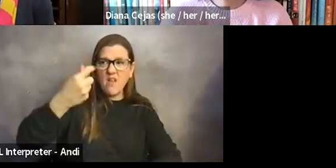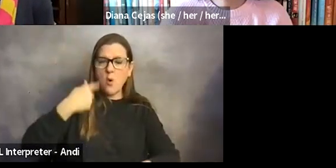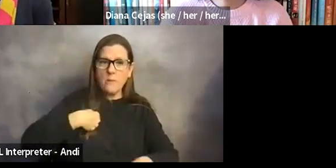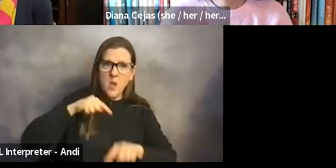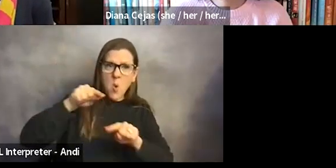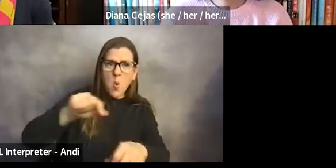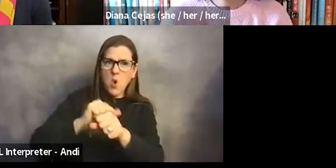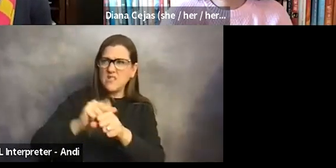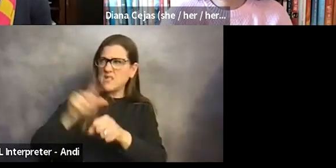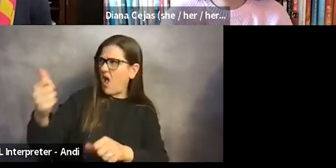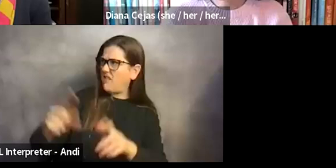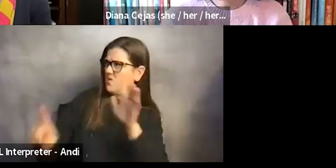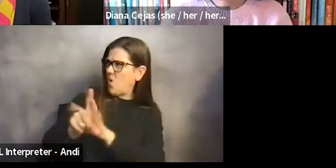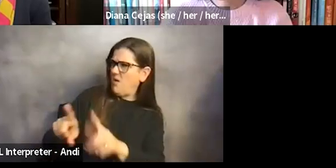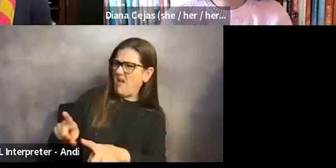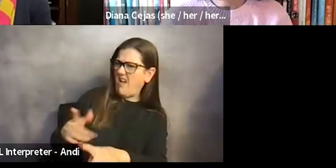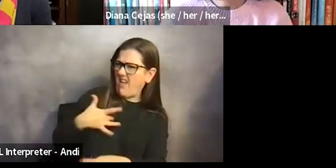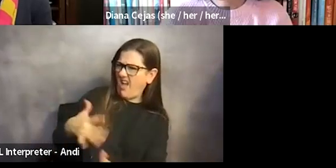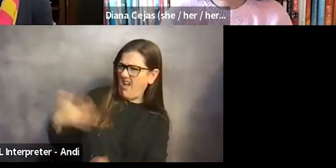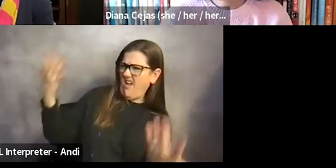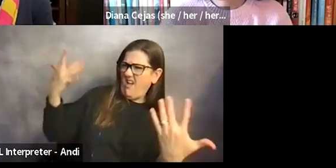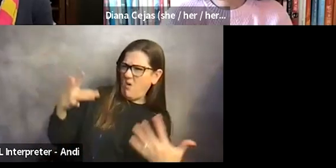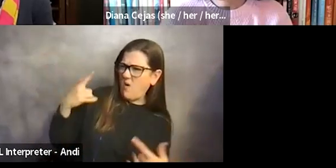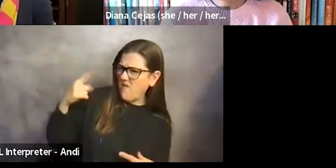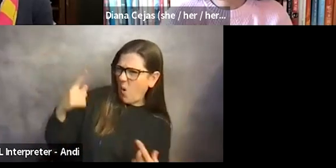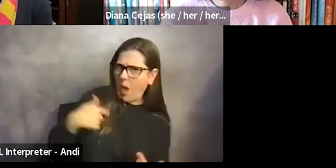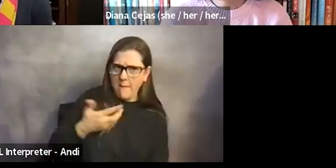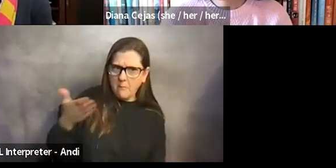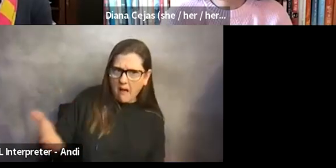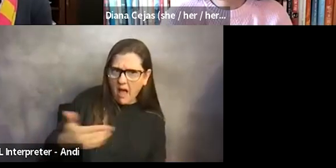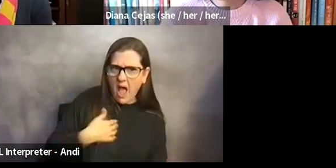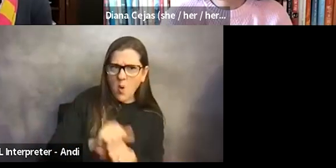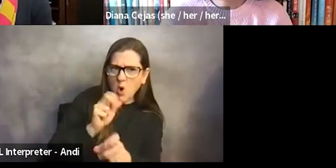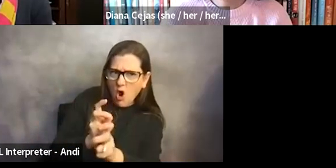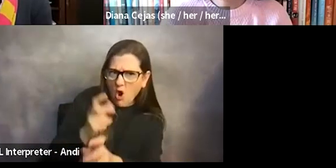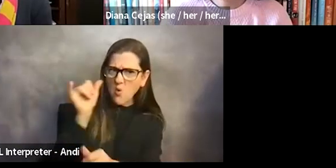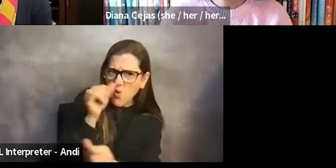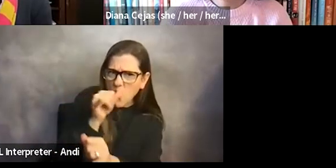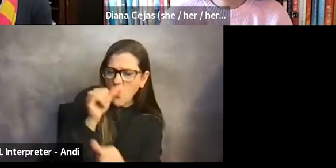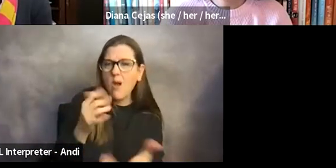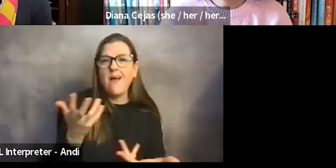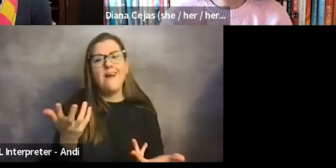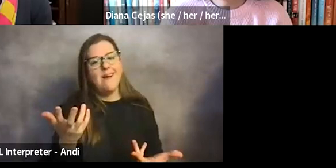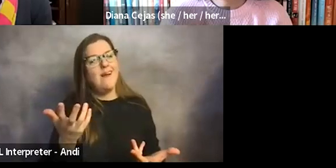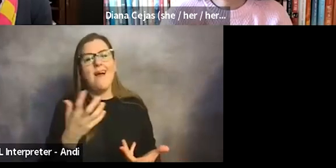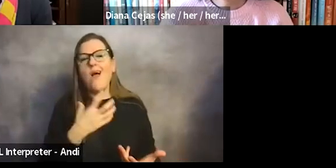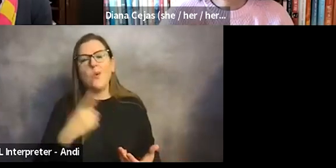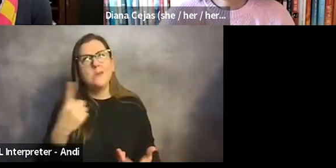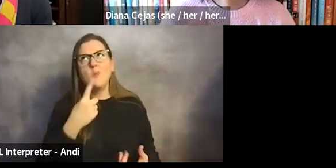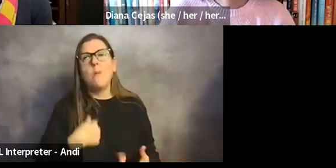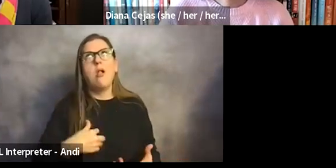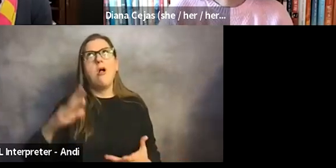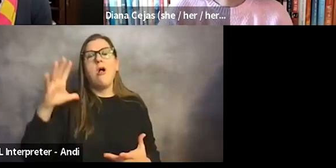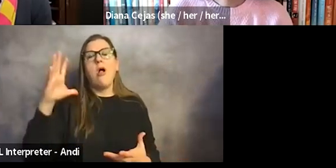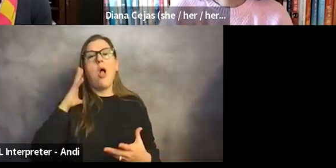didn't show up, why not I was there. And I wish a long time ago, someone had told me that I was going to offer a lot more value for what I